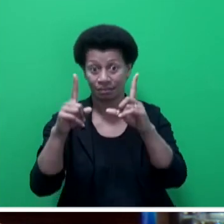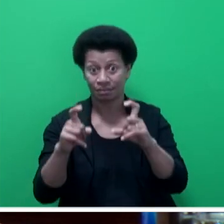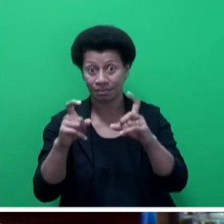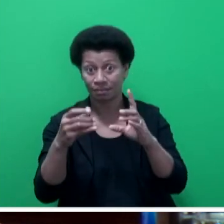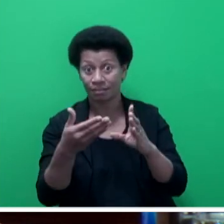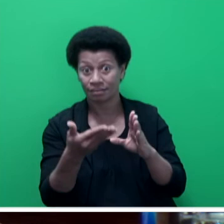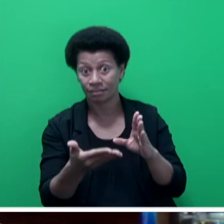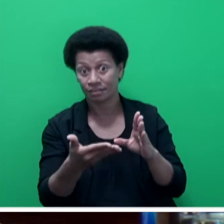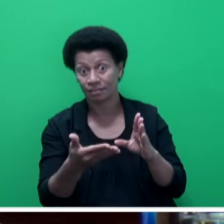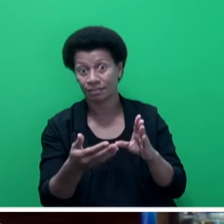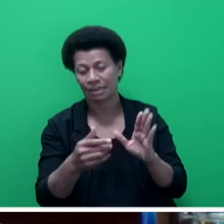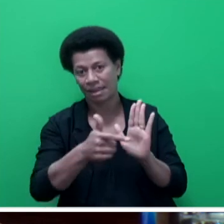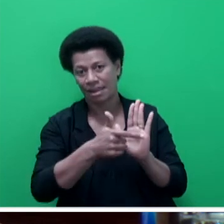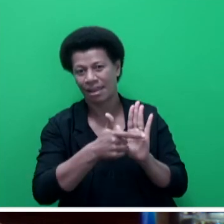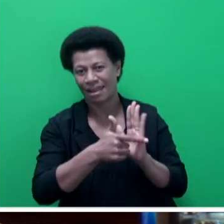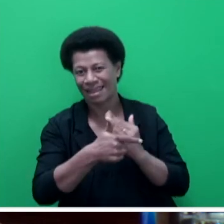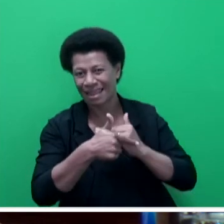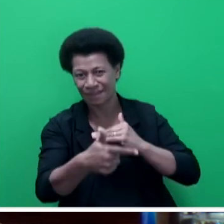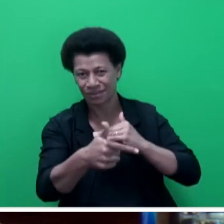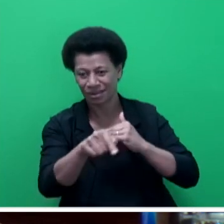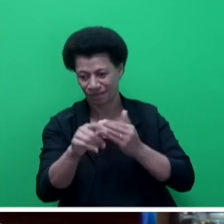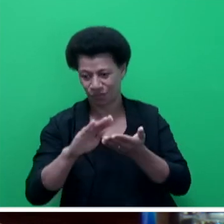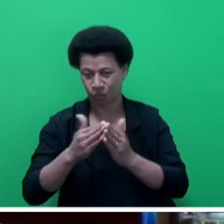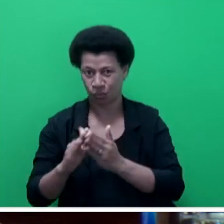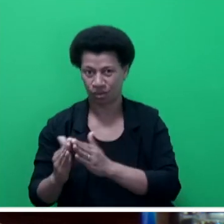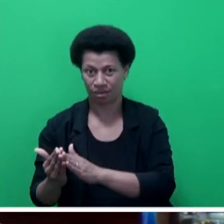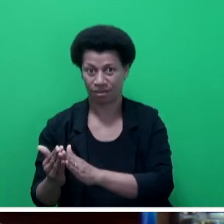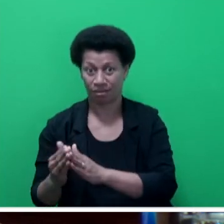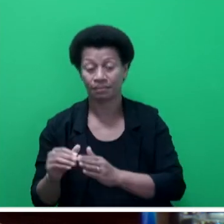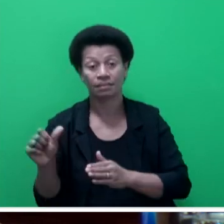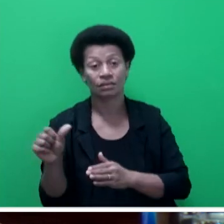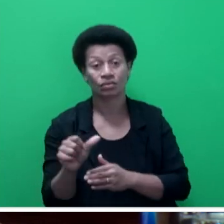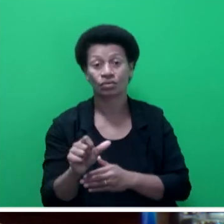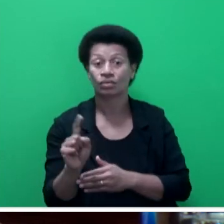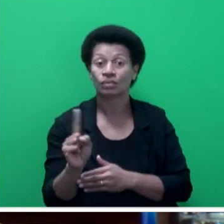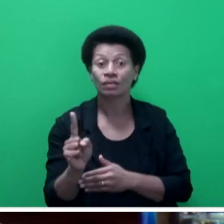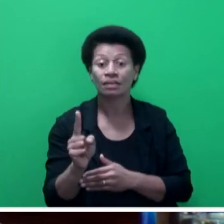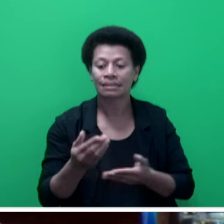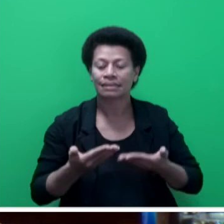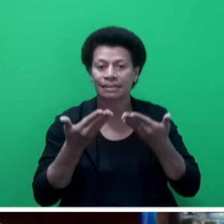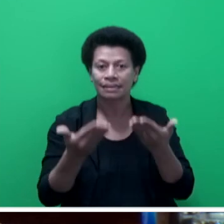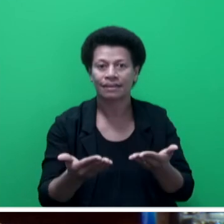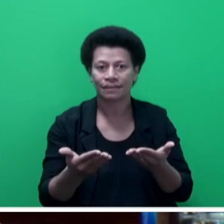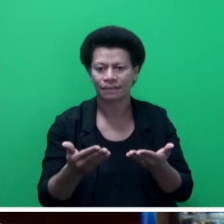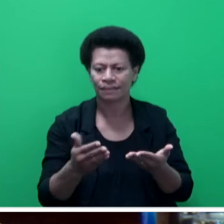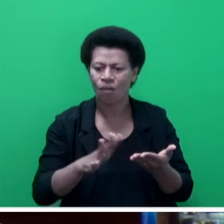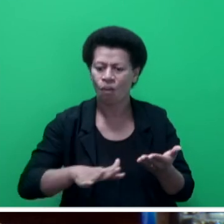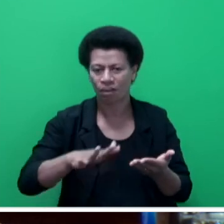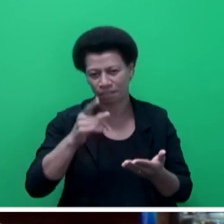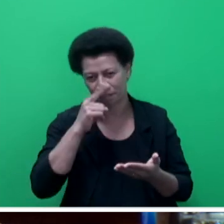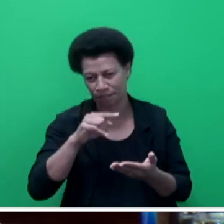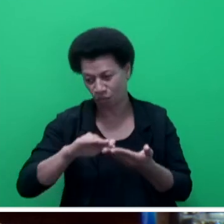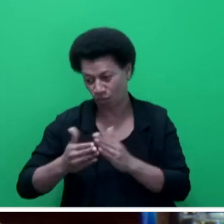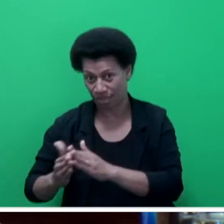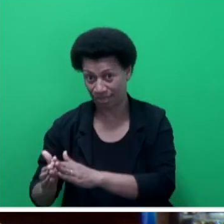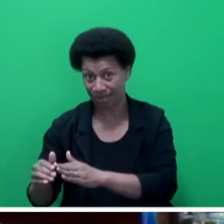safety compliance level of that community which should give anyone a sense of security if the